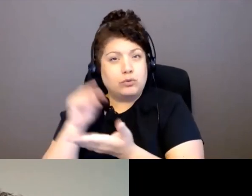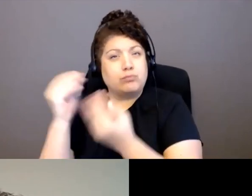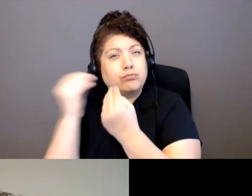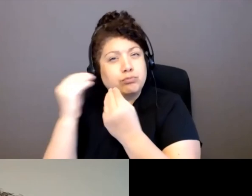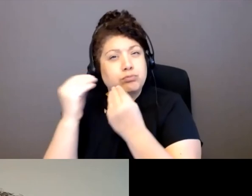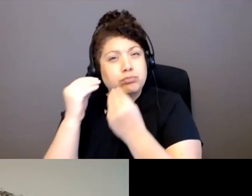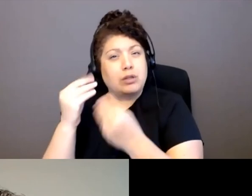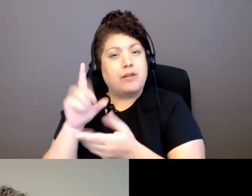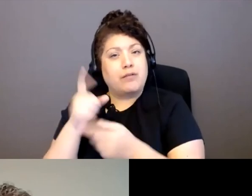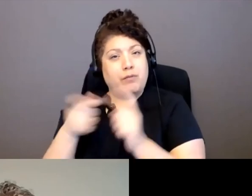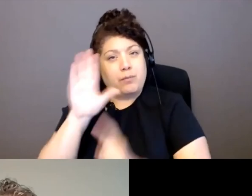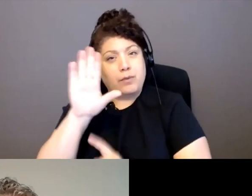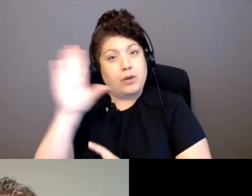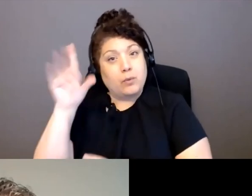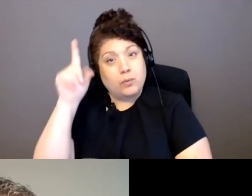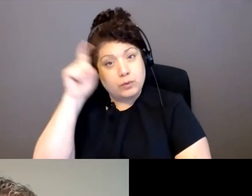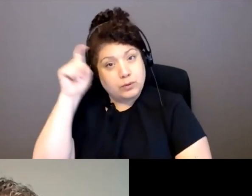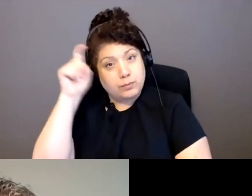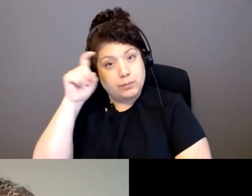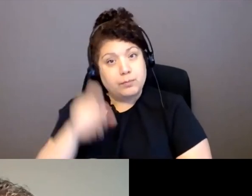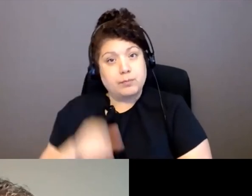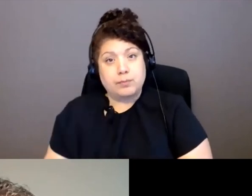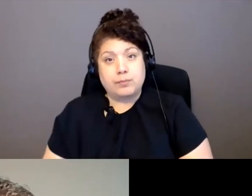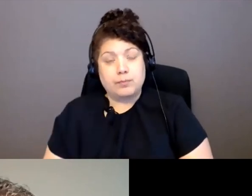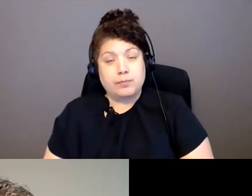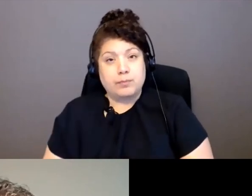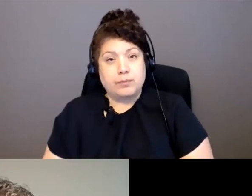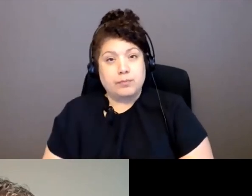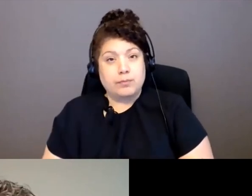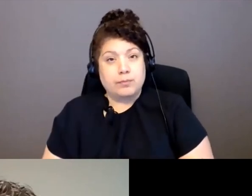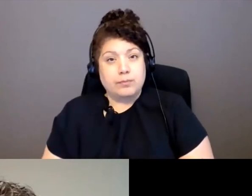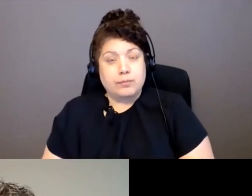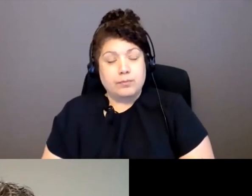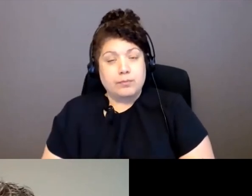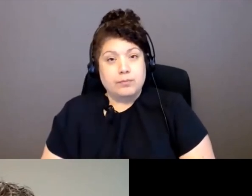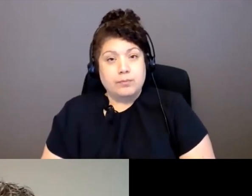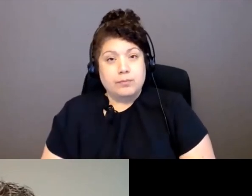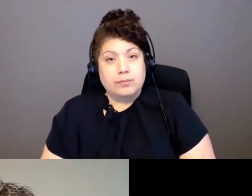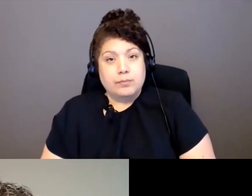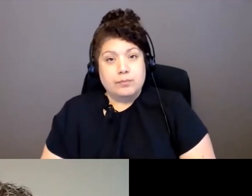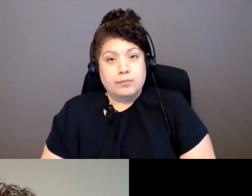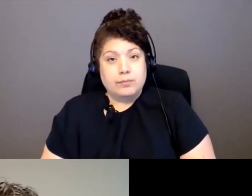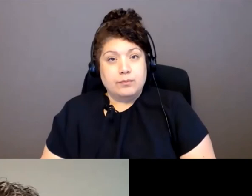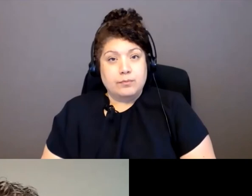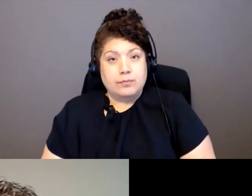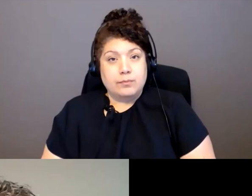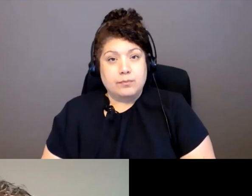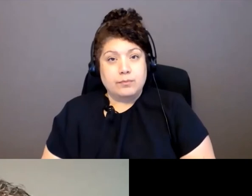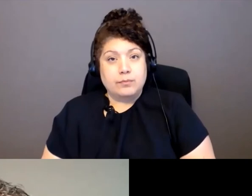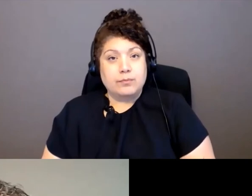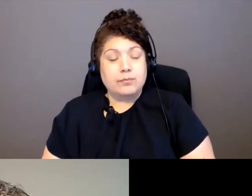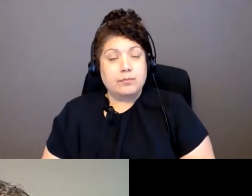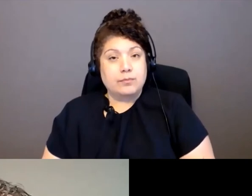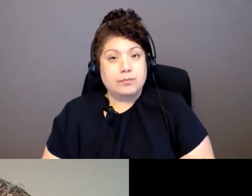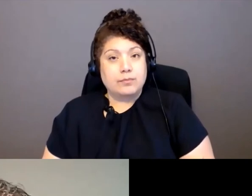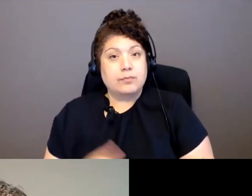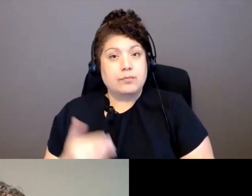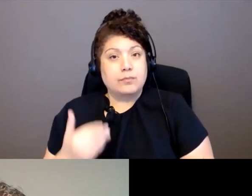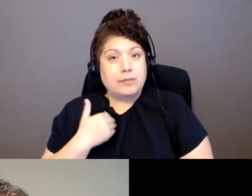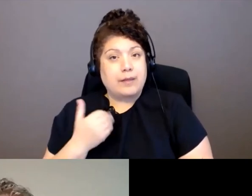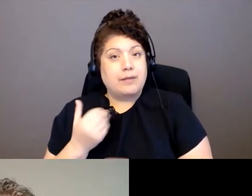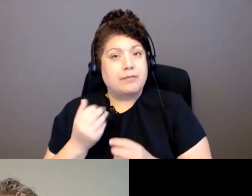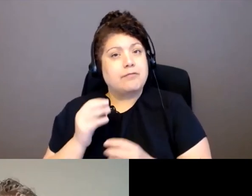Yes. And there's a lot of care from the elders.